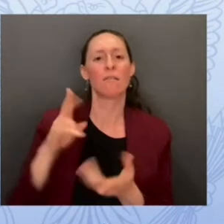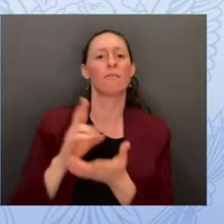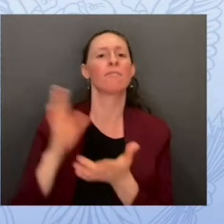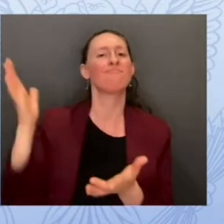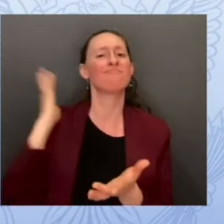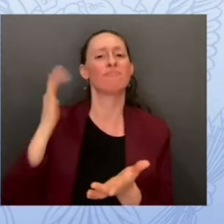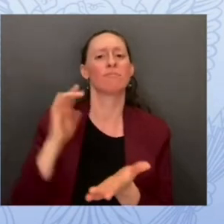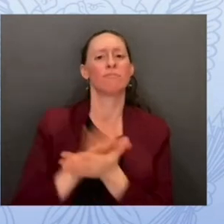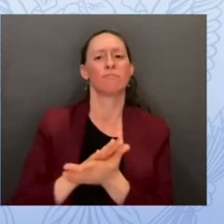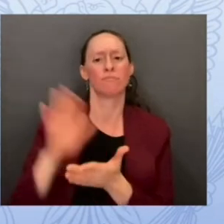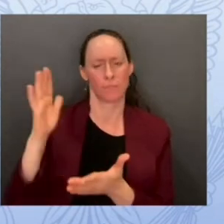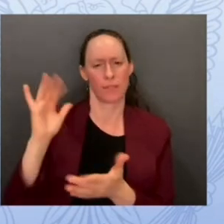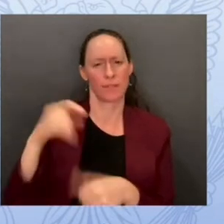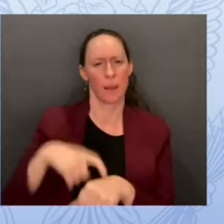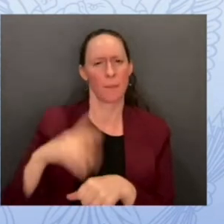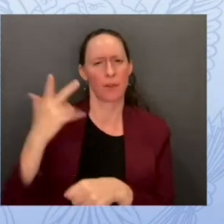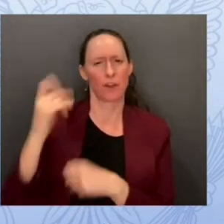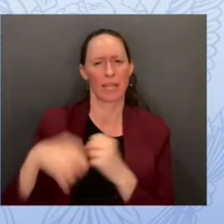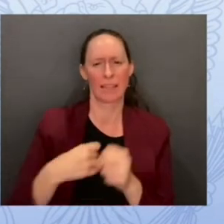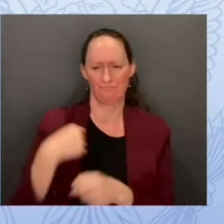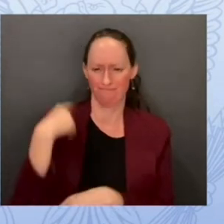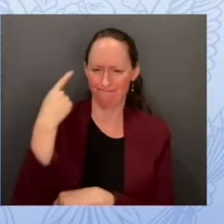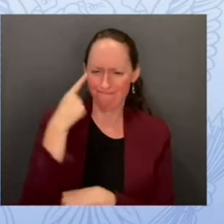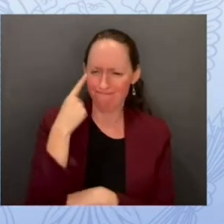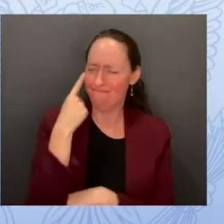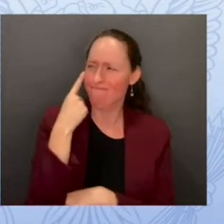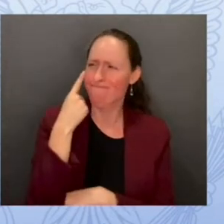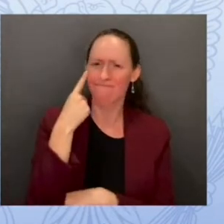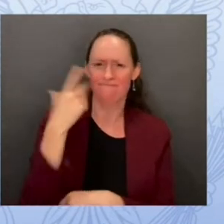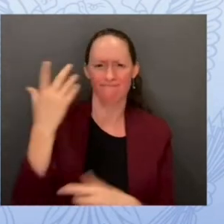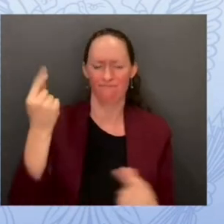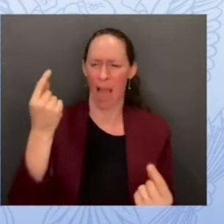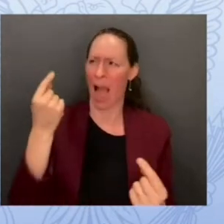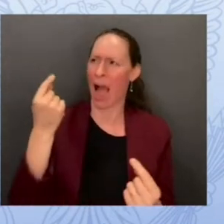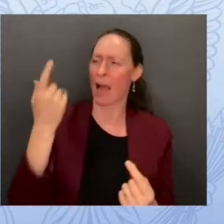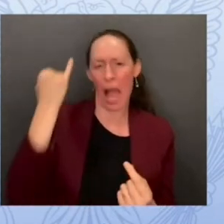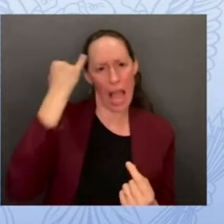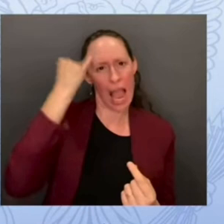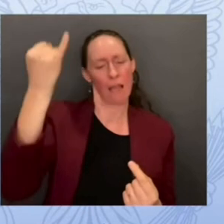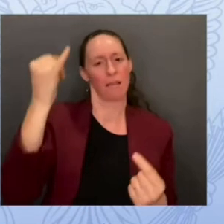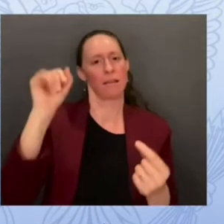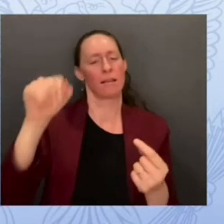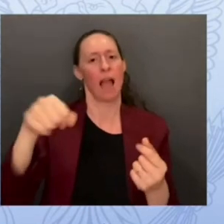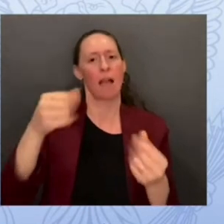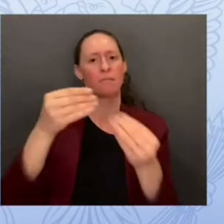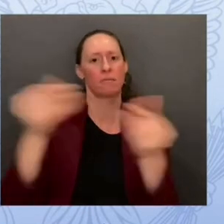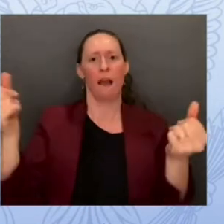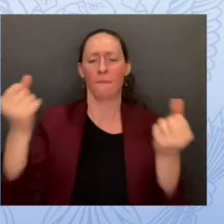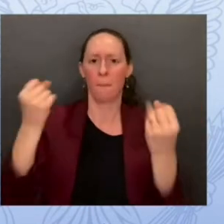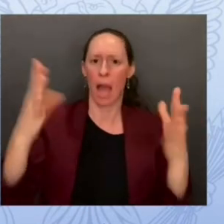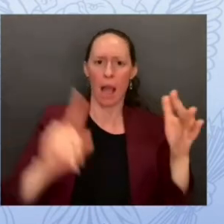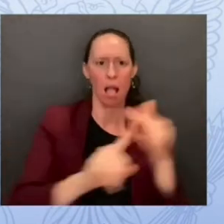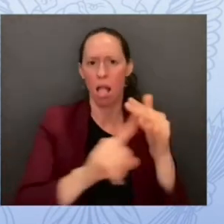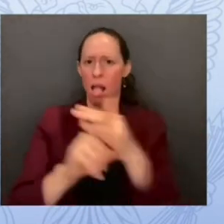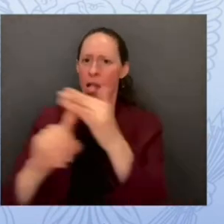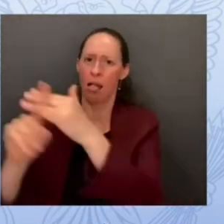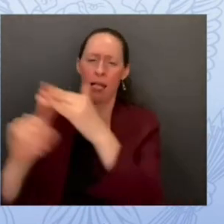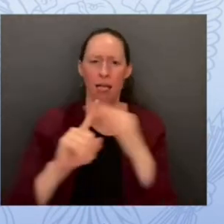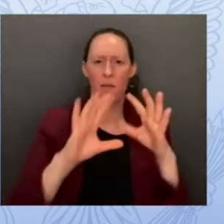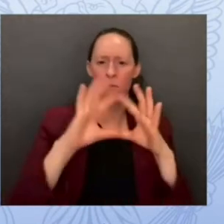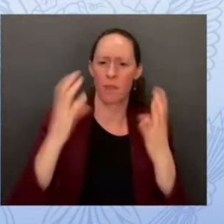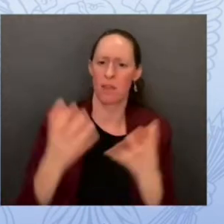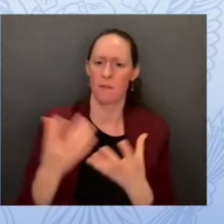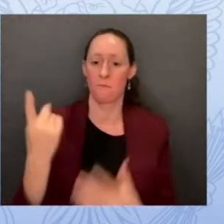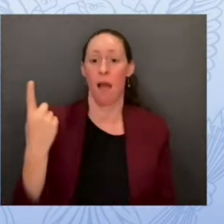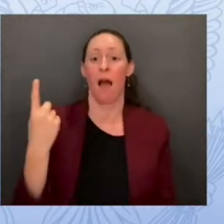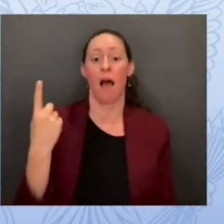would have the biggest impact in the world and i thought of it then and i still think there's nothing more important today which is there's nothing more important than helping